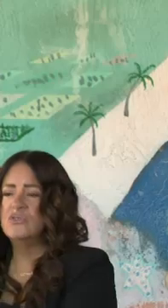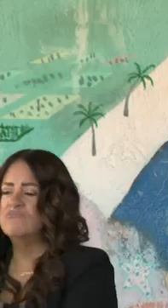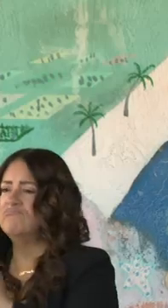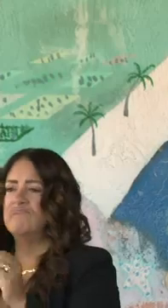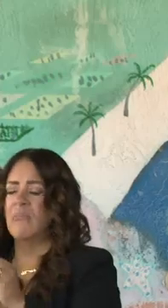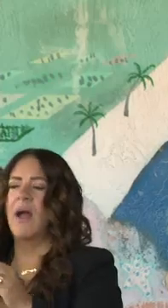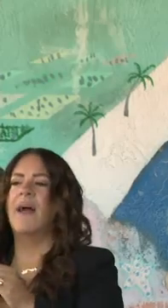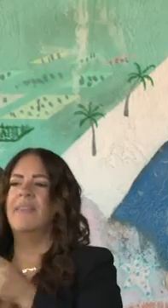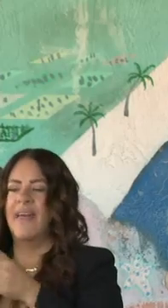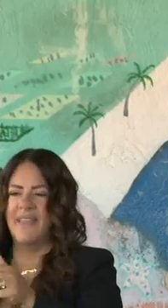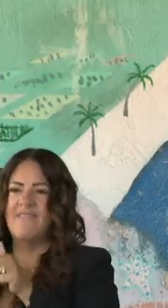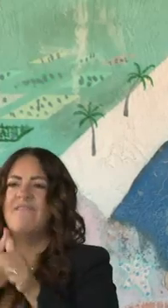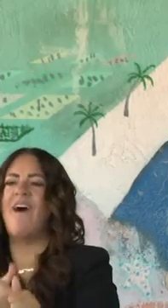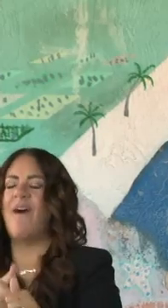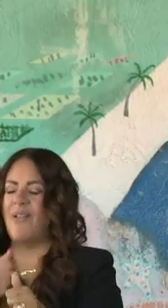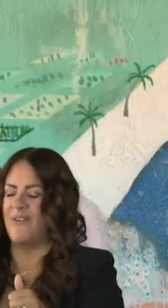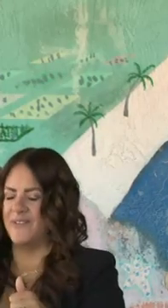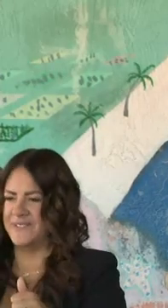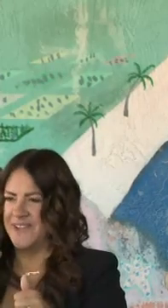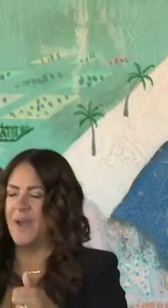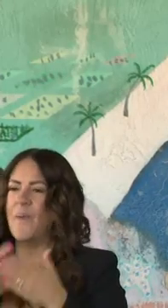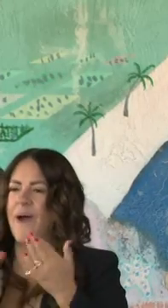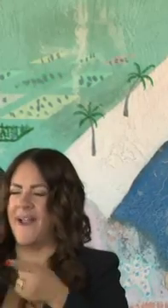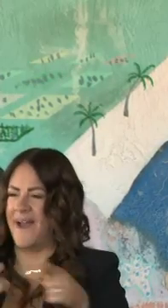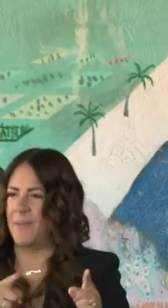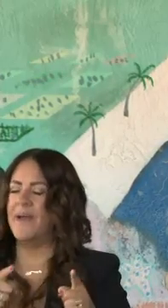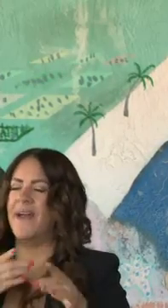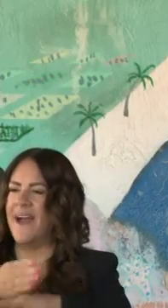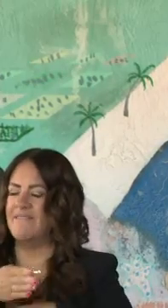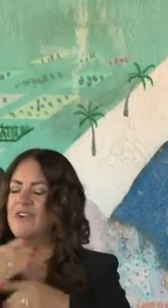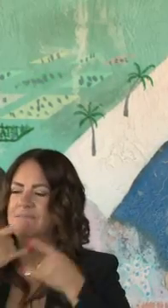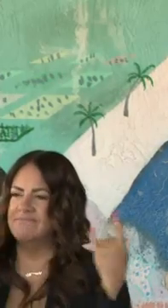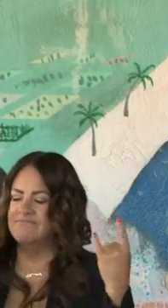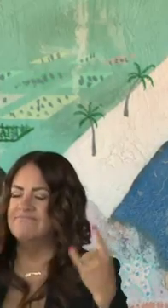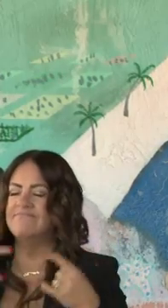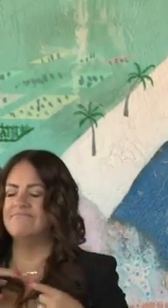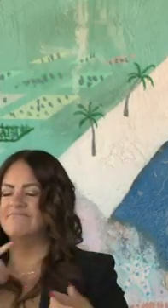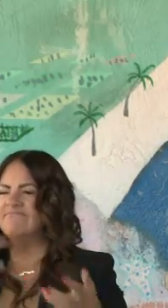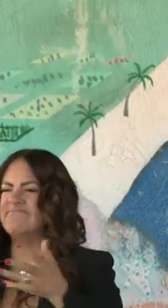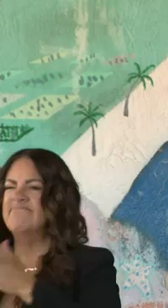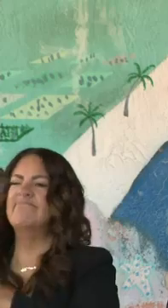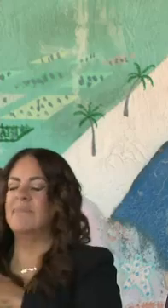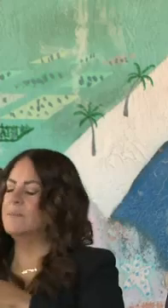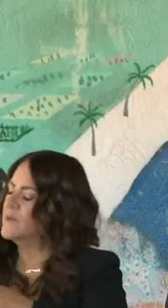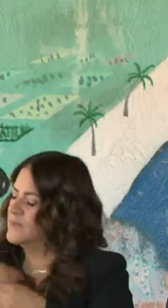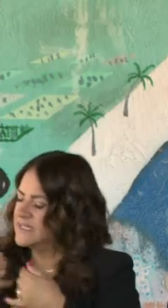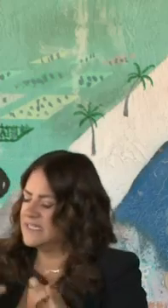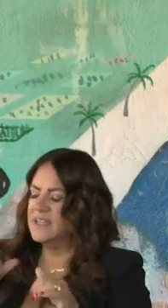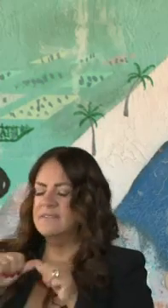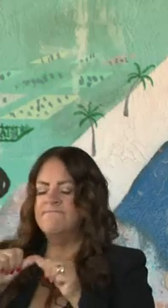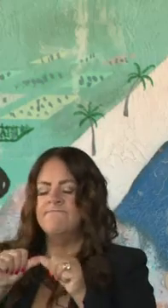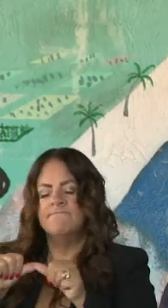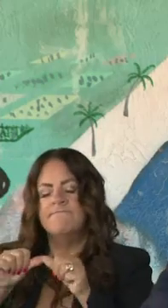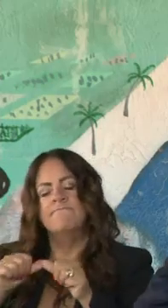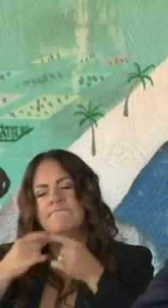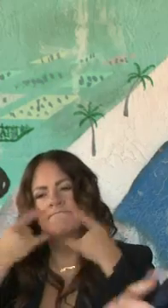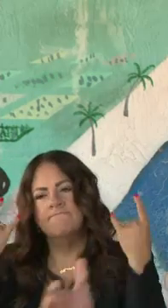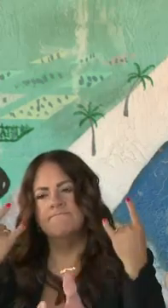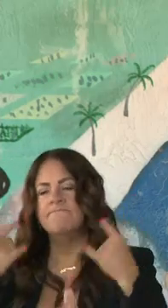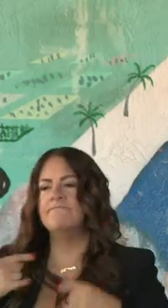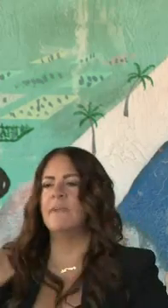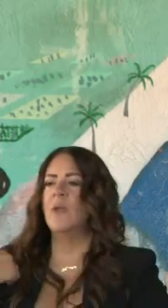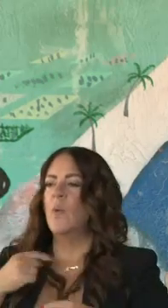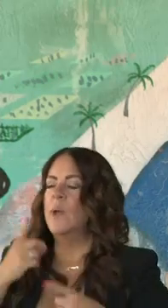and before the controversies that have subsequently ensued. We followed that up by looking more